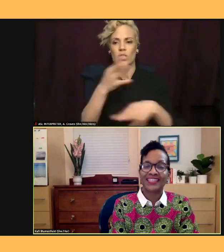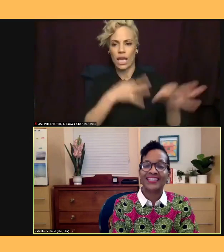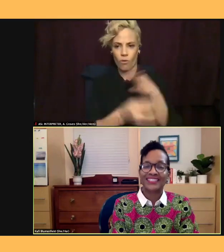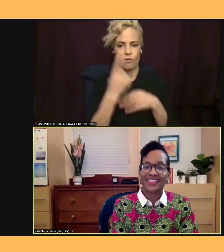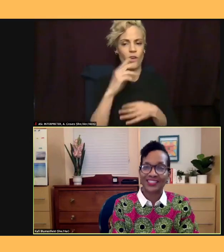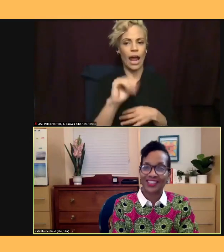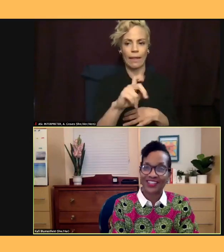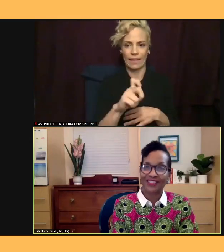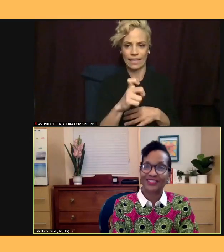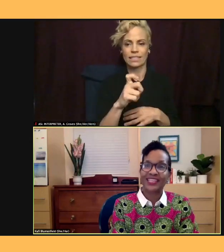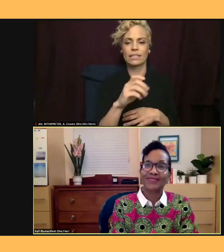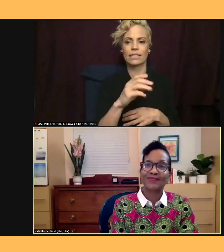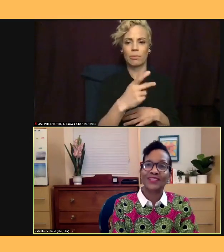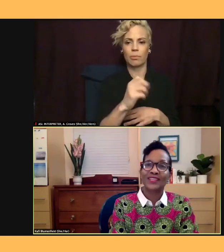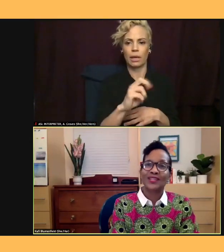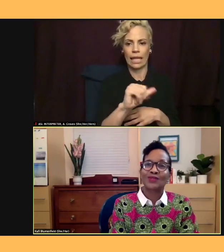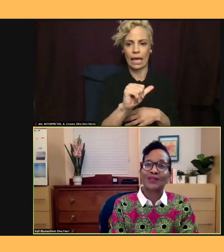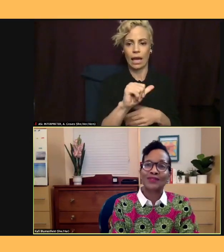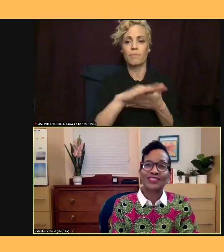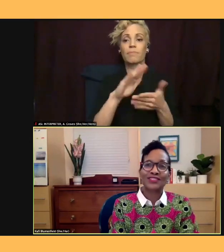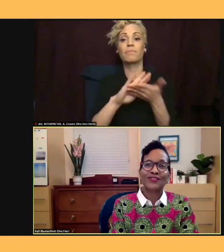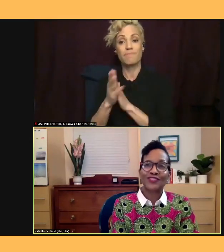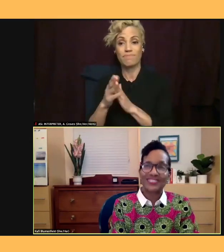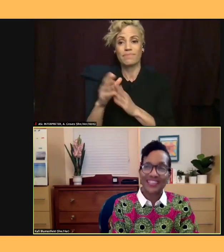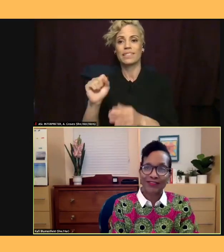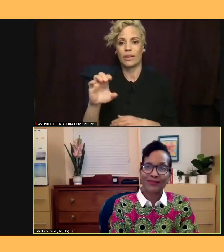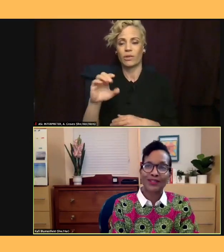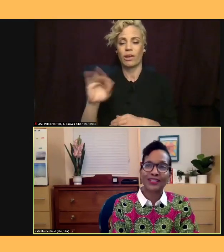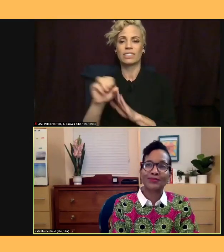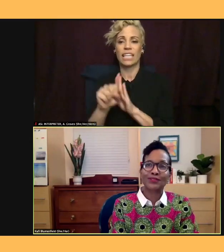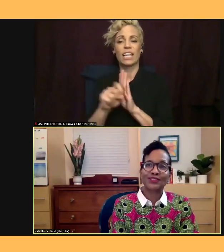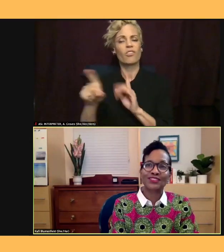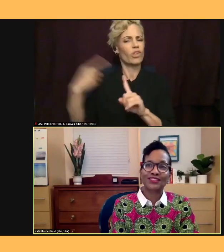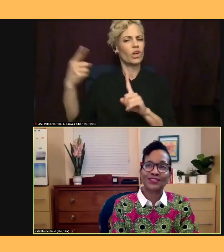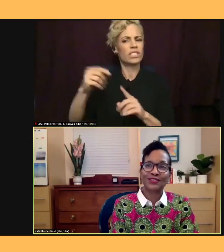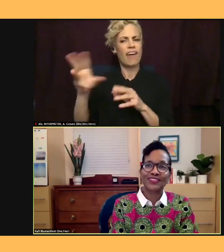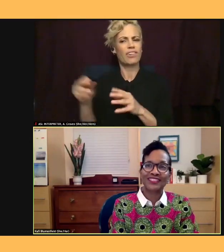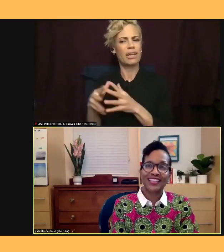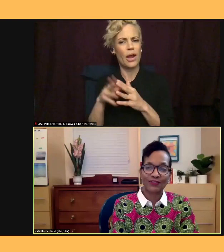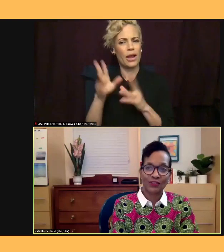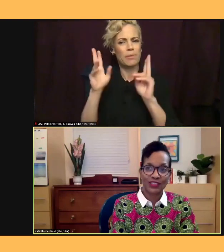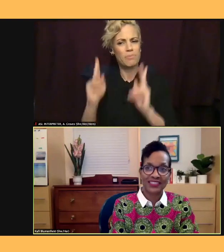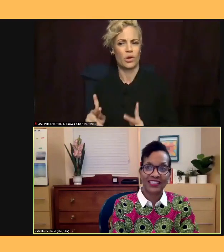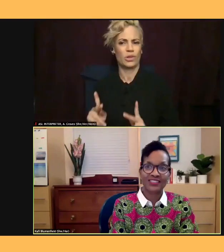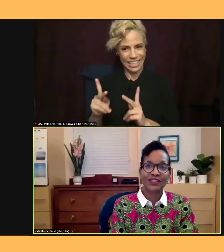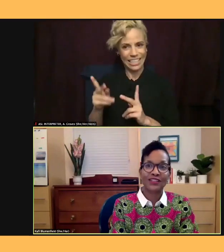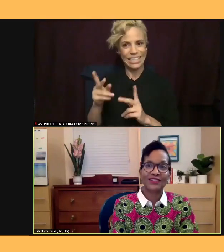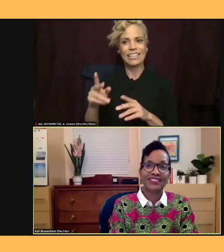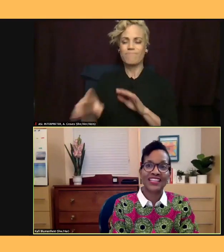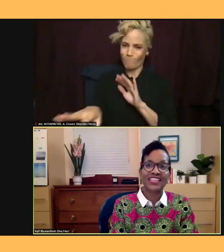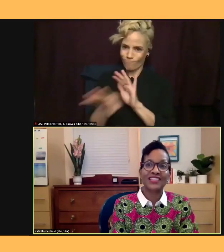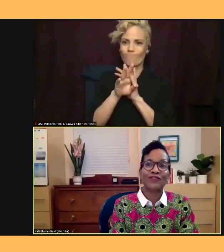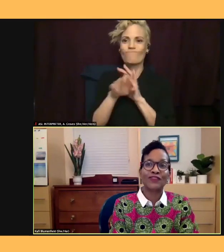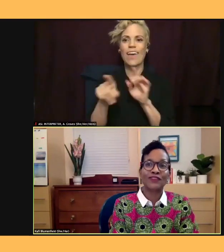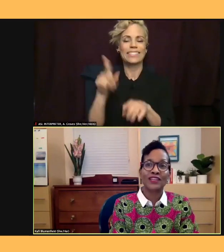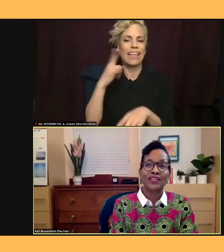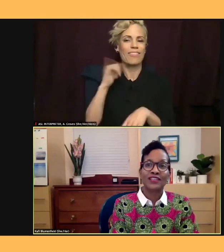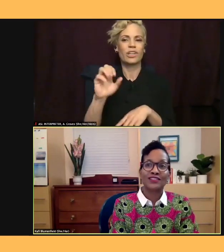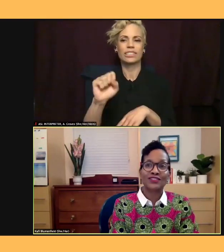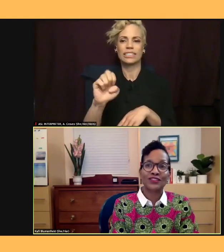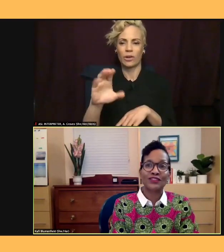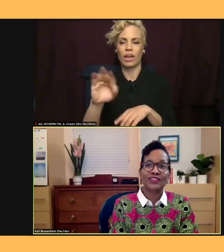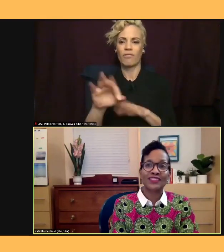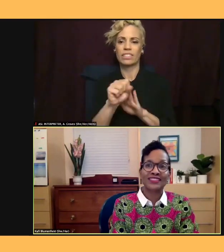of State. Weber is the first African American person to serve as California's Secretary of State and the fifth to serve in a